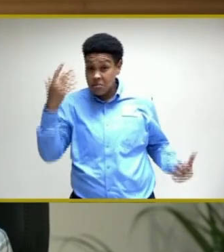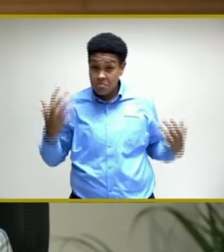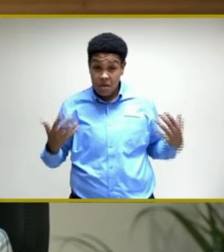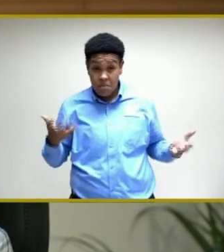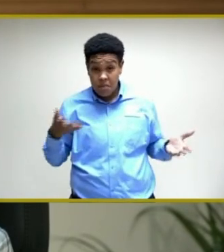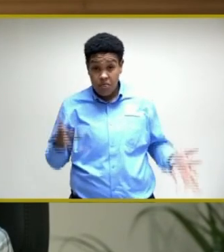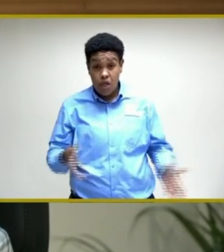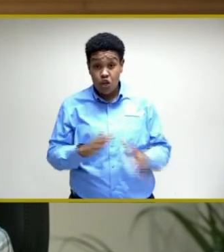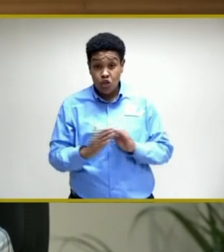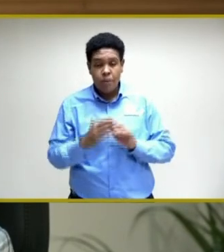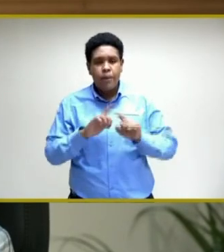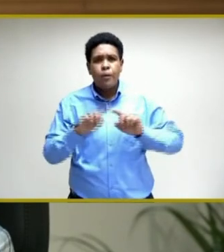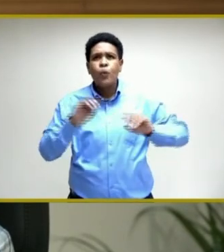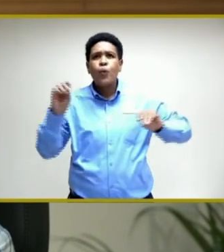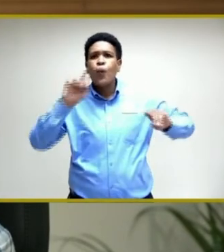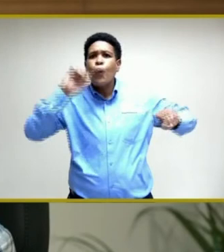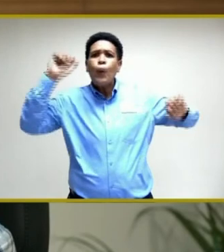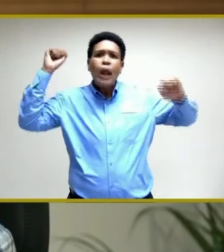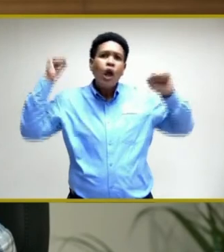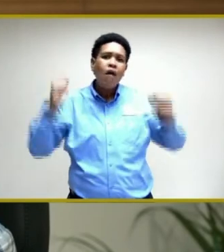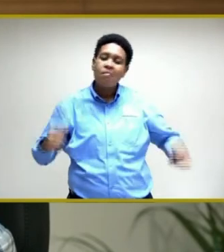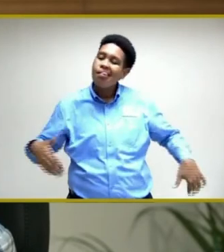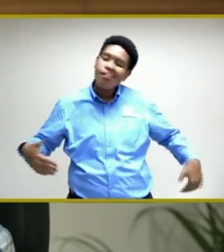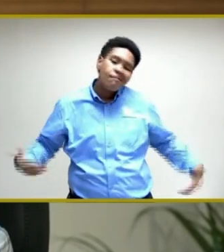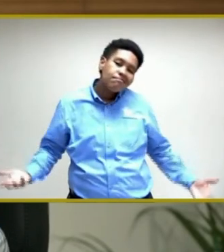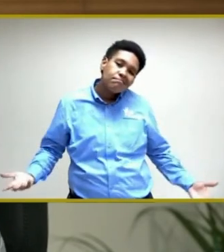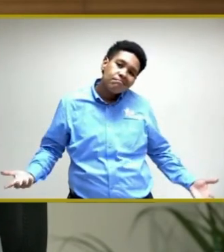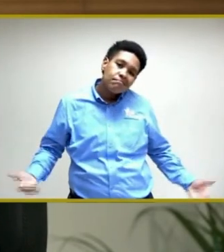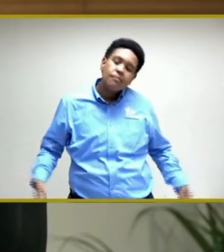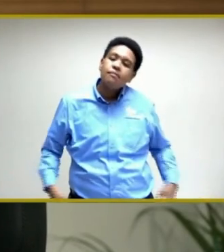be here, but there is no confirmation at this time.